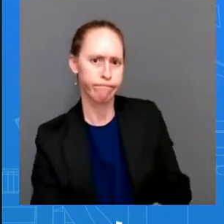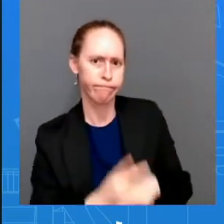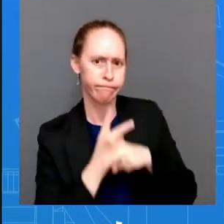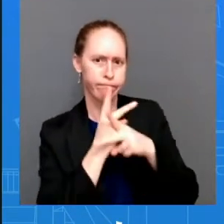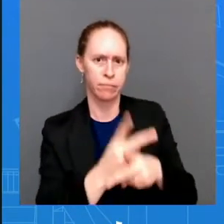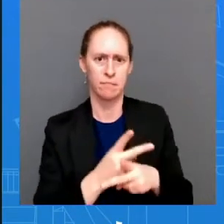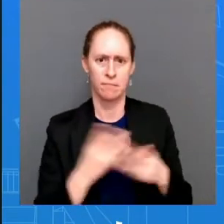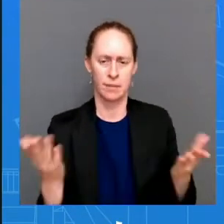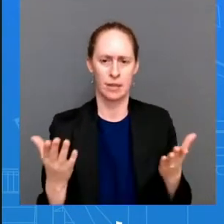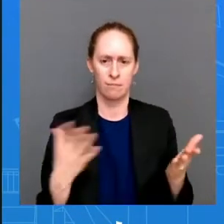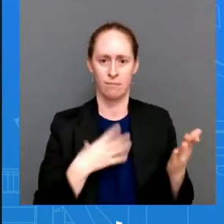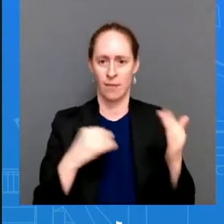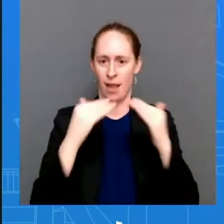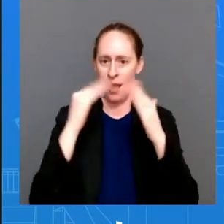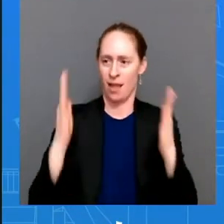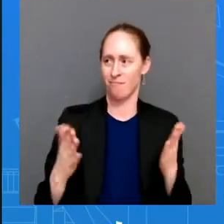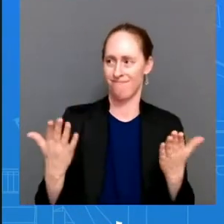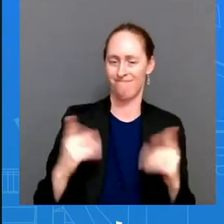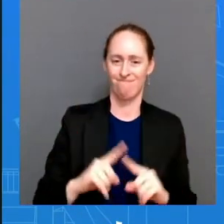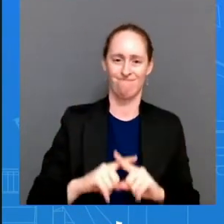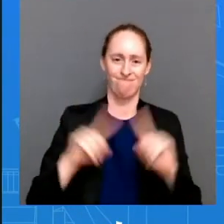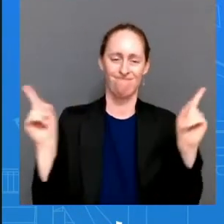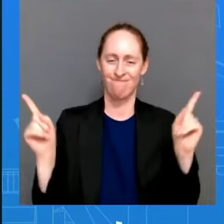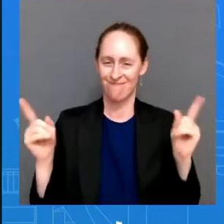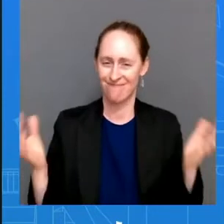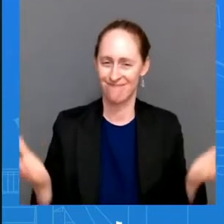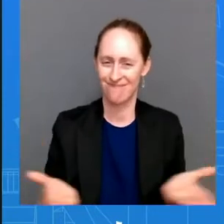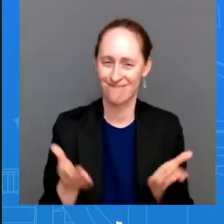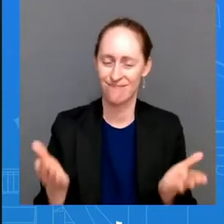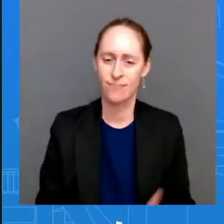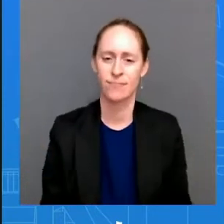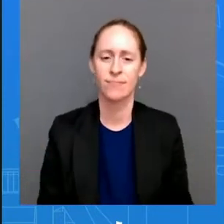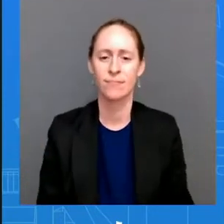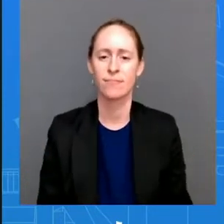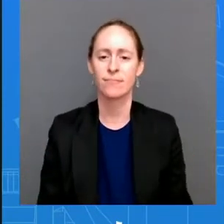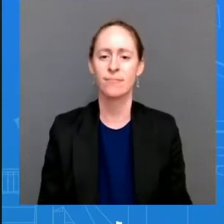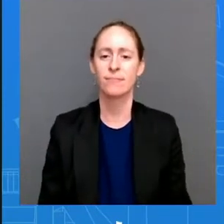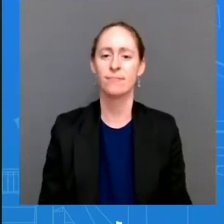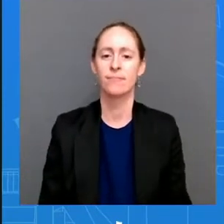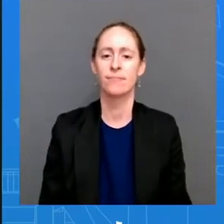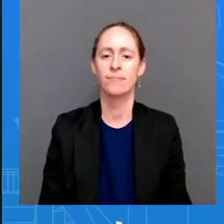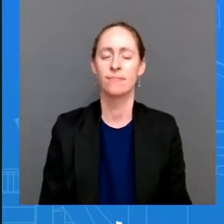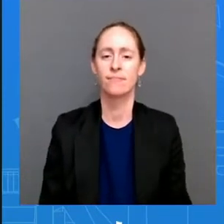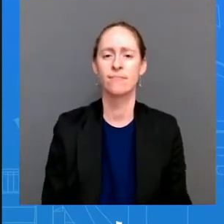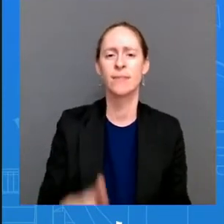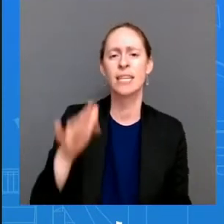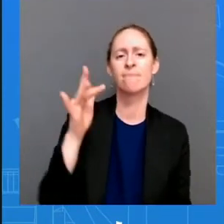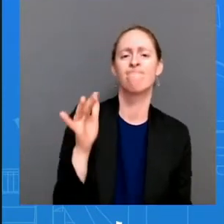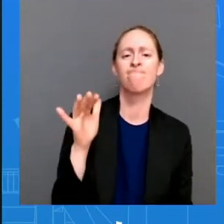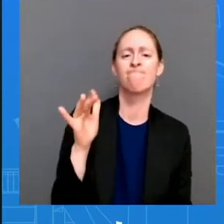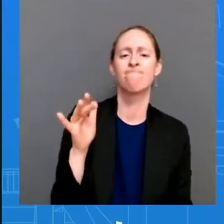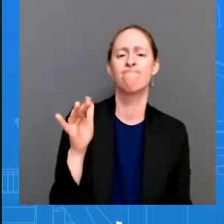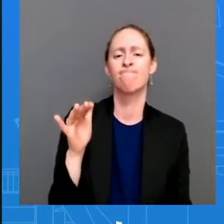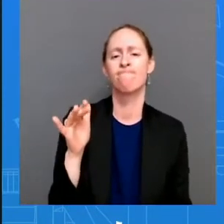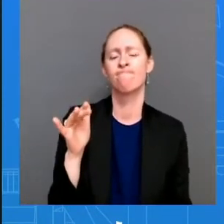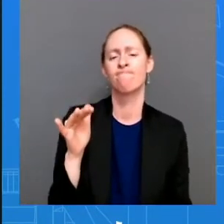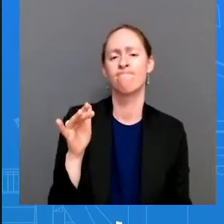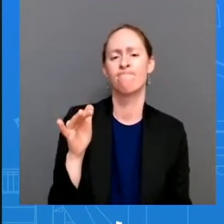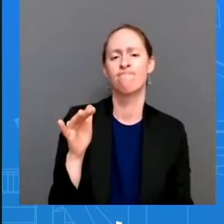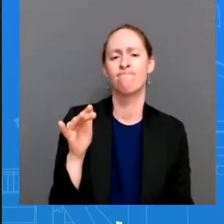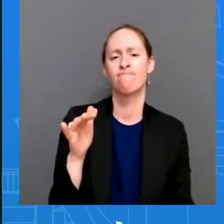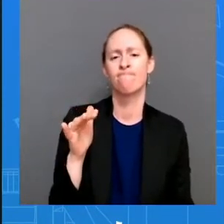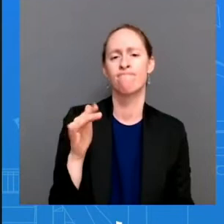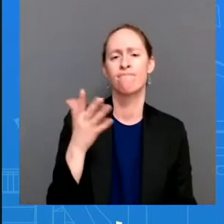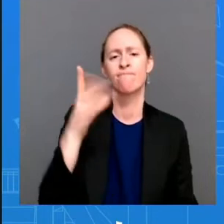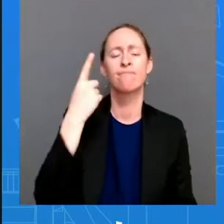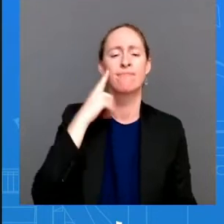here and making sure that we keep everyone safe we added uh the two negative tests uh in order for him to in order for many of